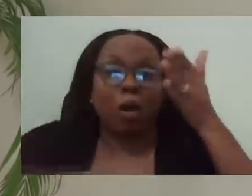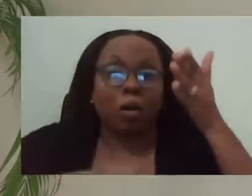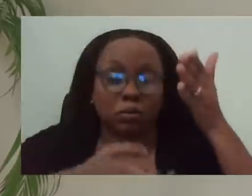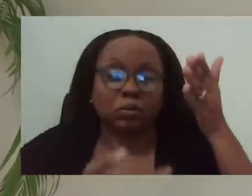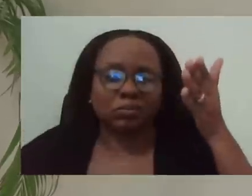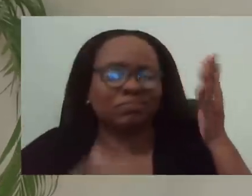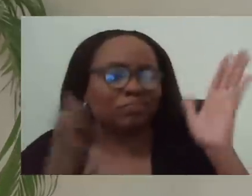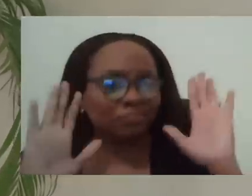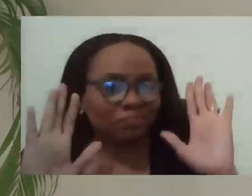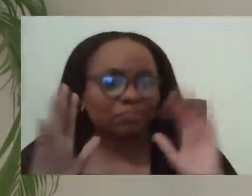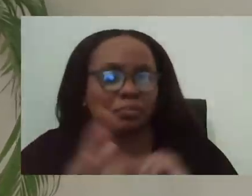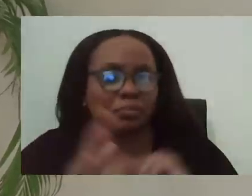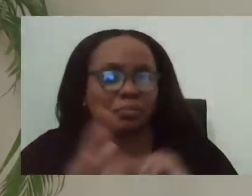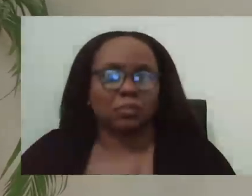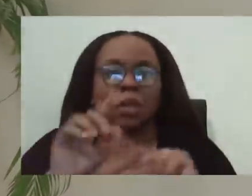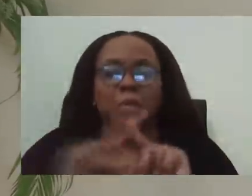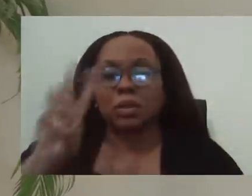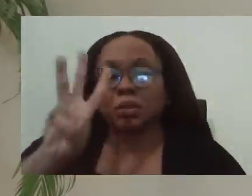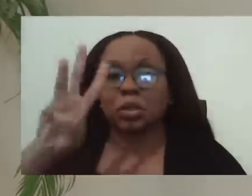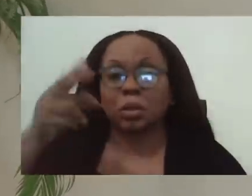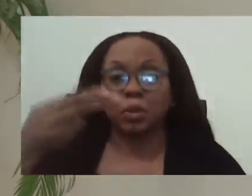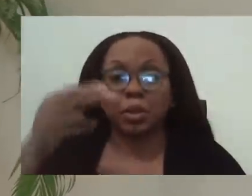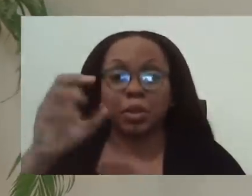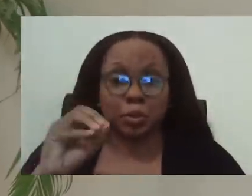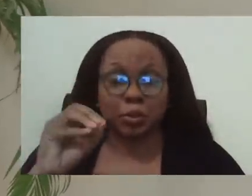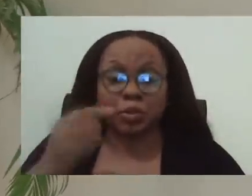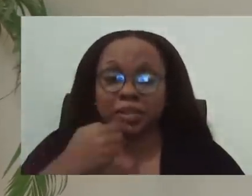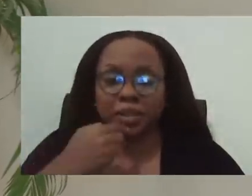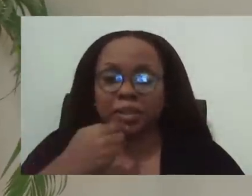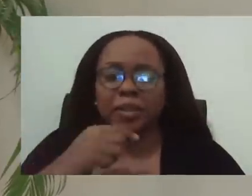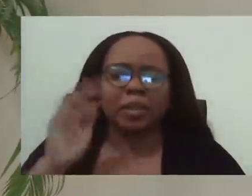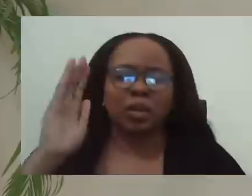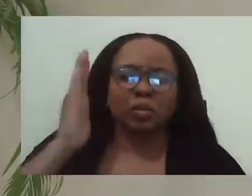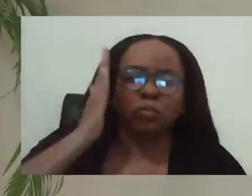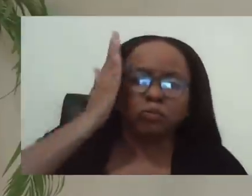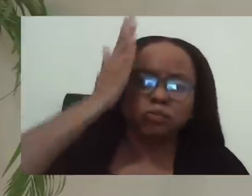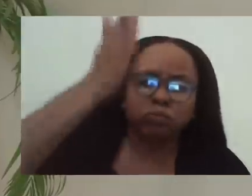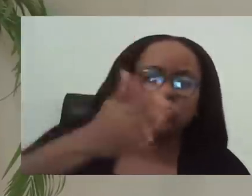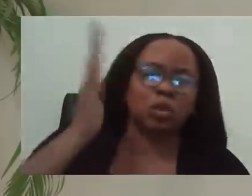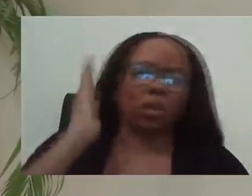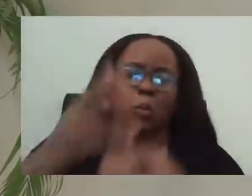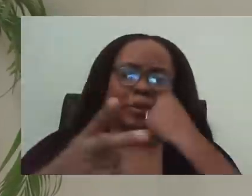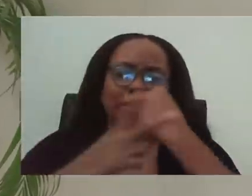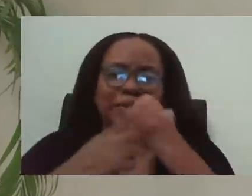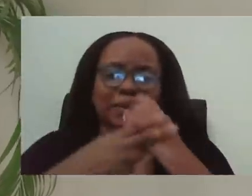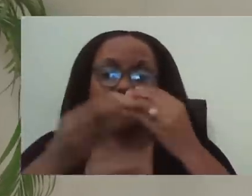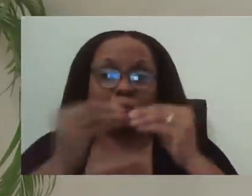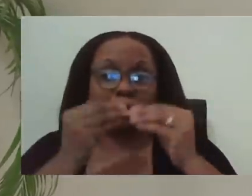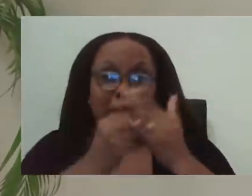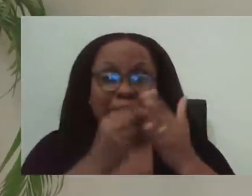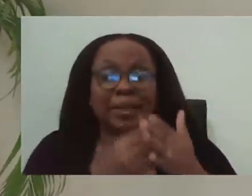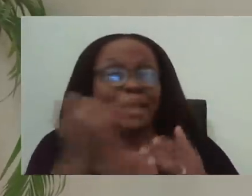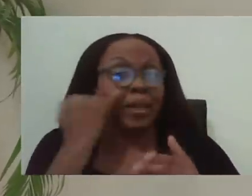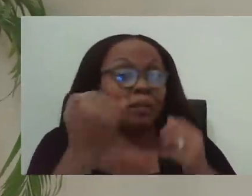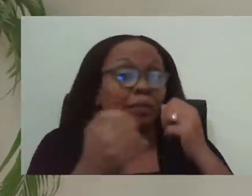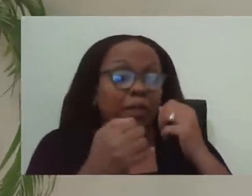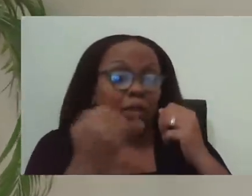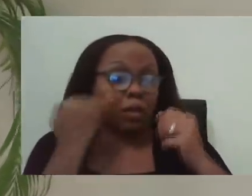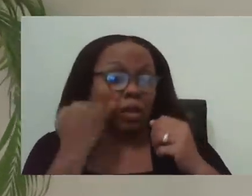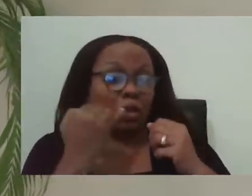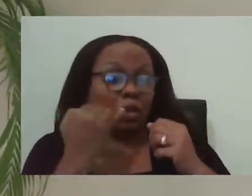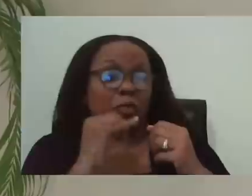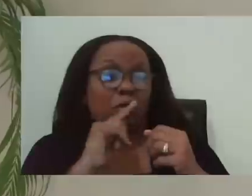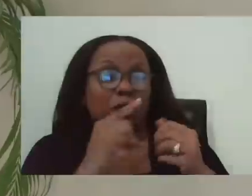are actually going to be cost-effective or saving in the long run for the economy. If we invest here, especially for the most vulnerable people in society,